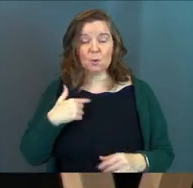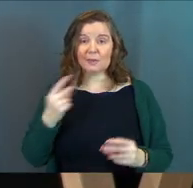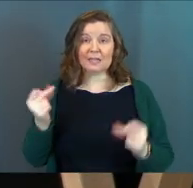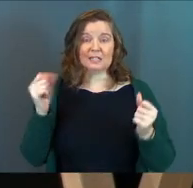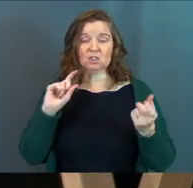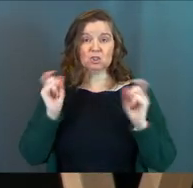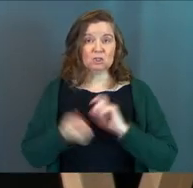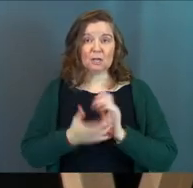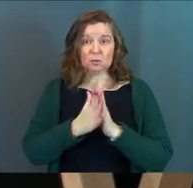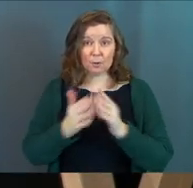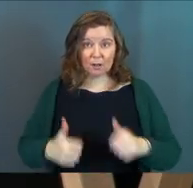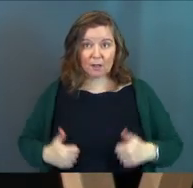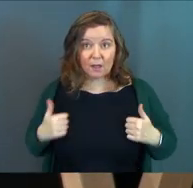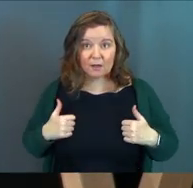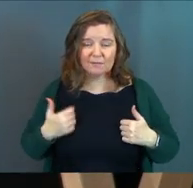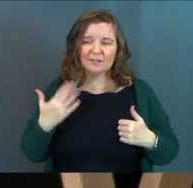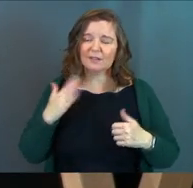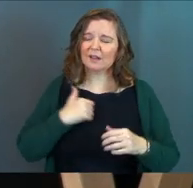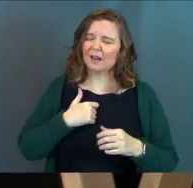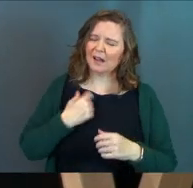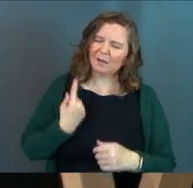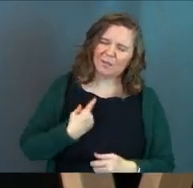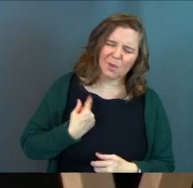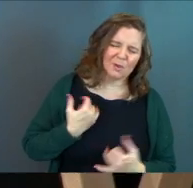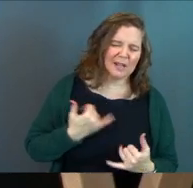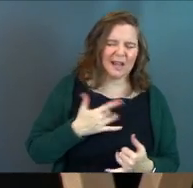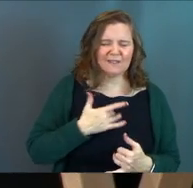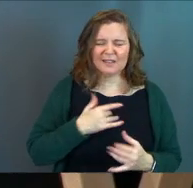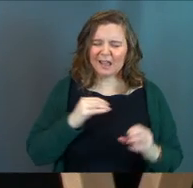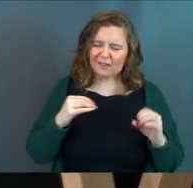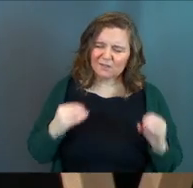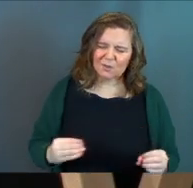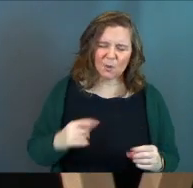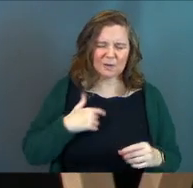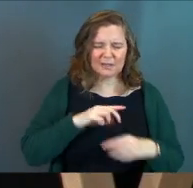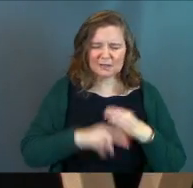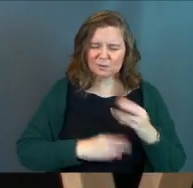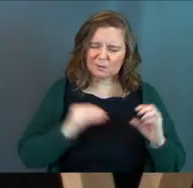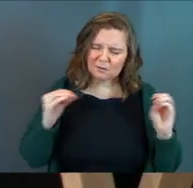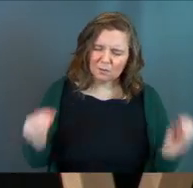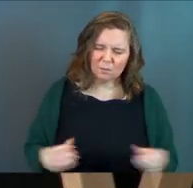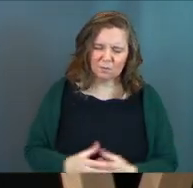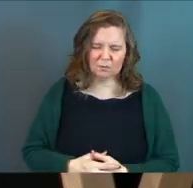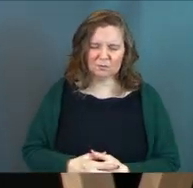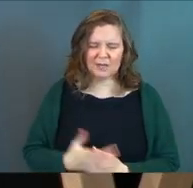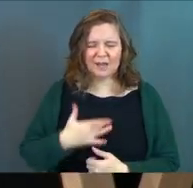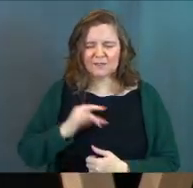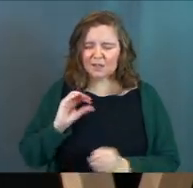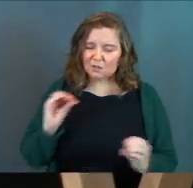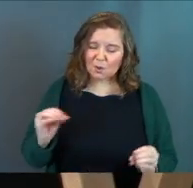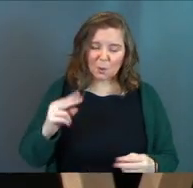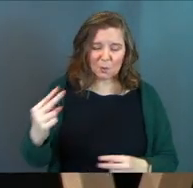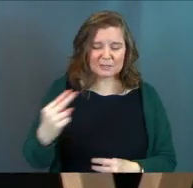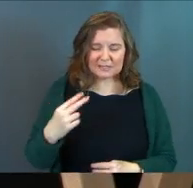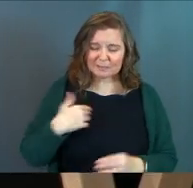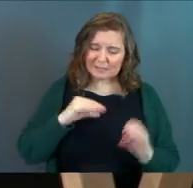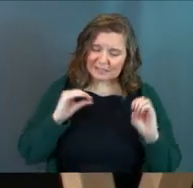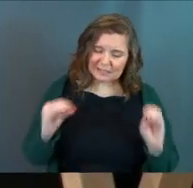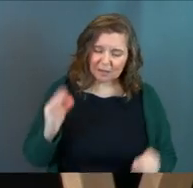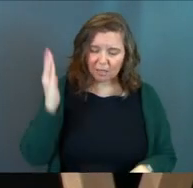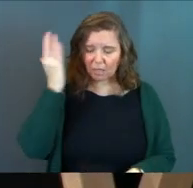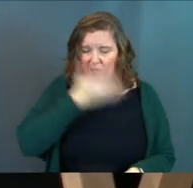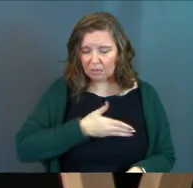instantly change your prayer life? God, I'm so lonely today. I feel like I've got nobody in this world. I feel like nobody sees me.